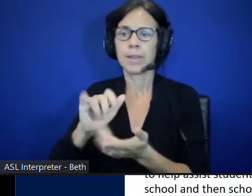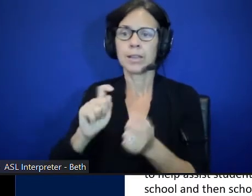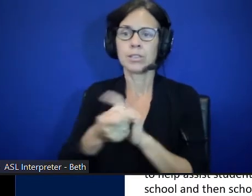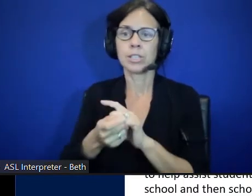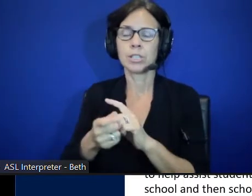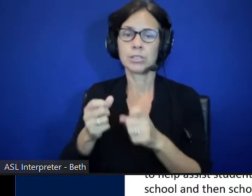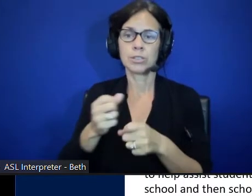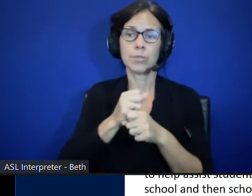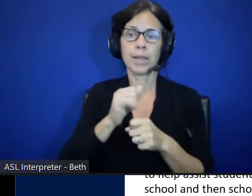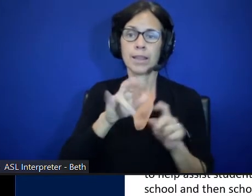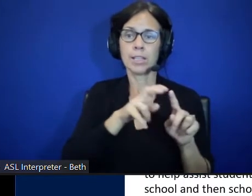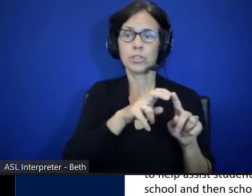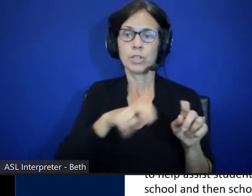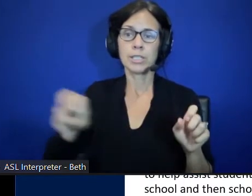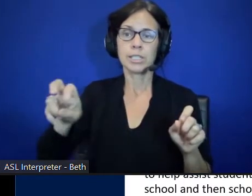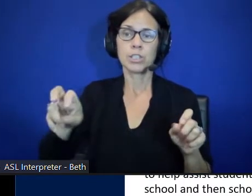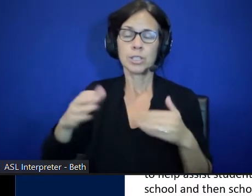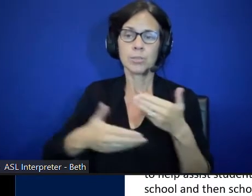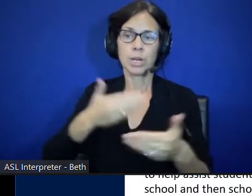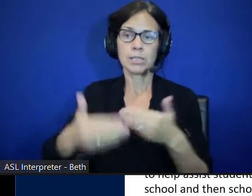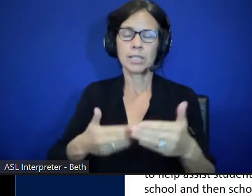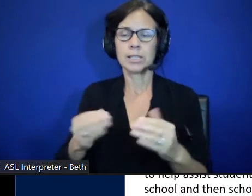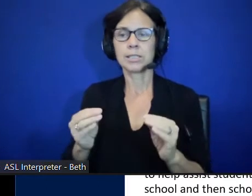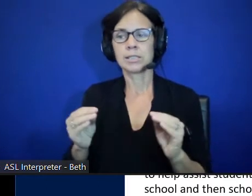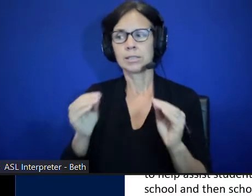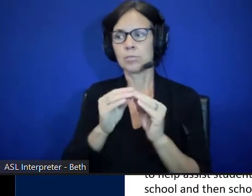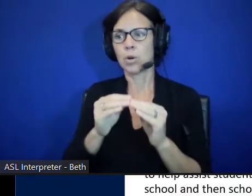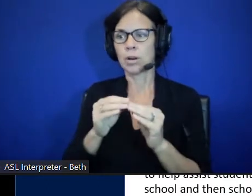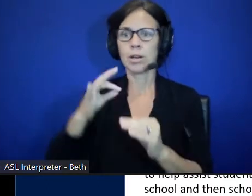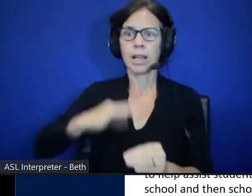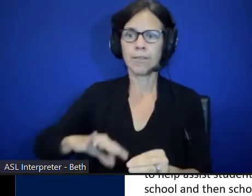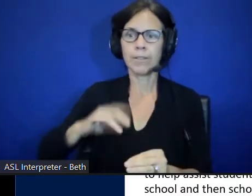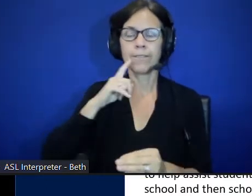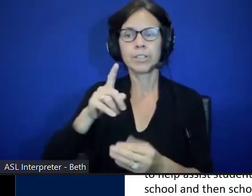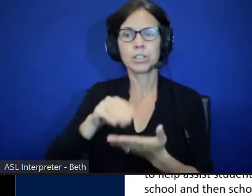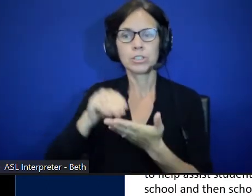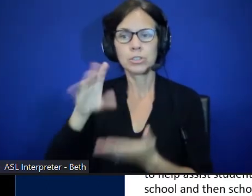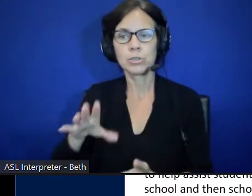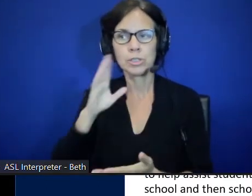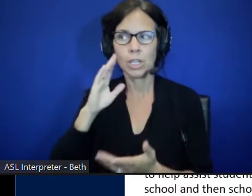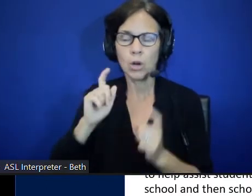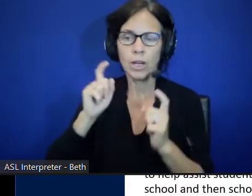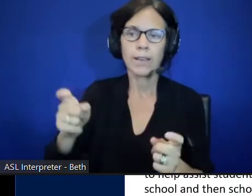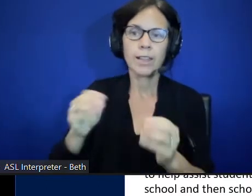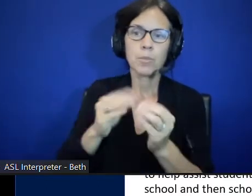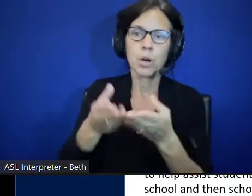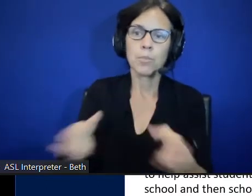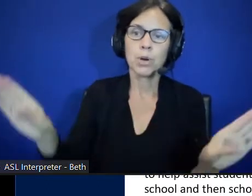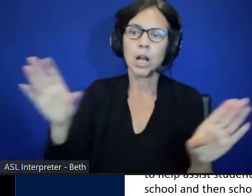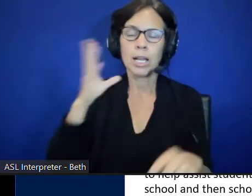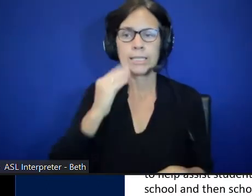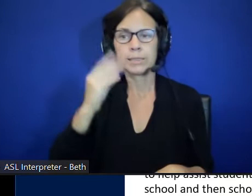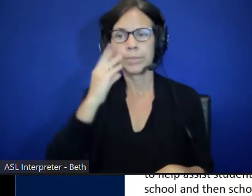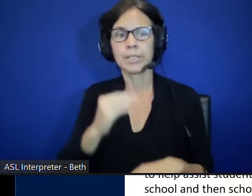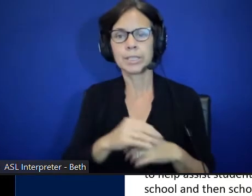process more helpful to students, giving them more broad experience and